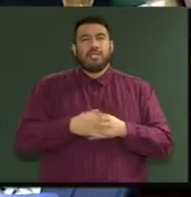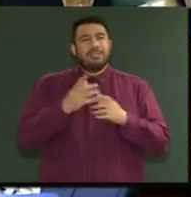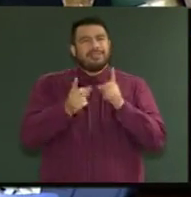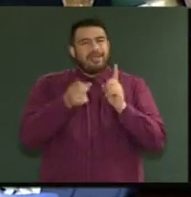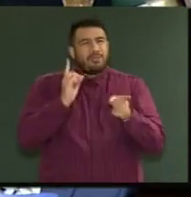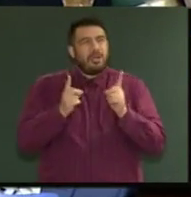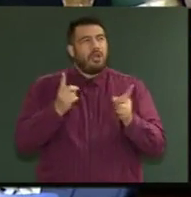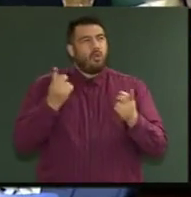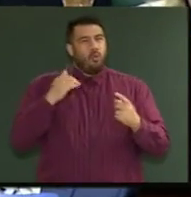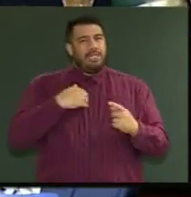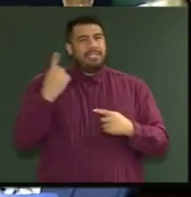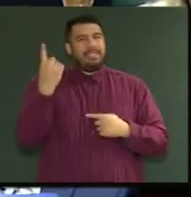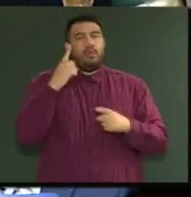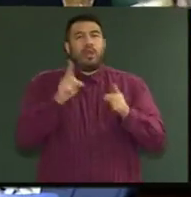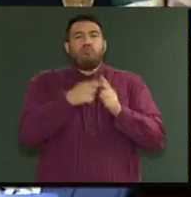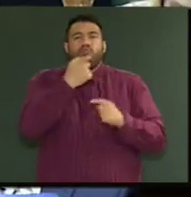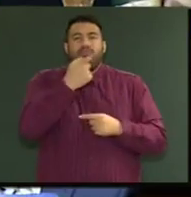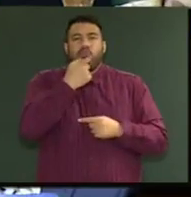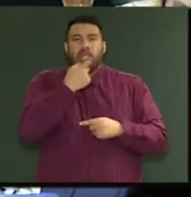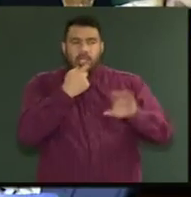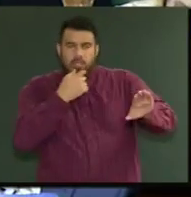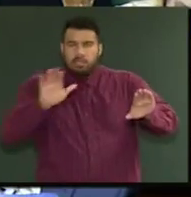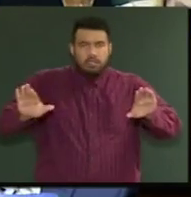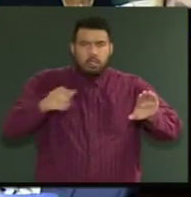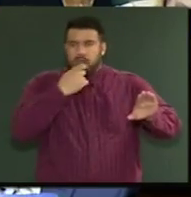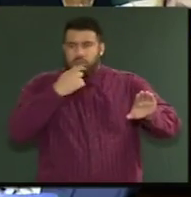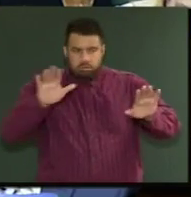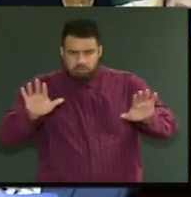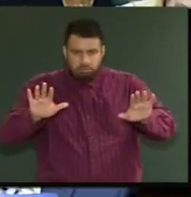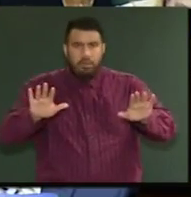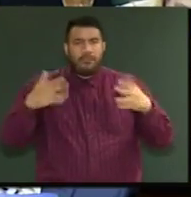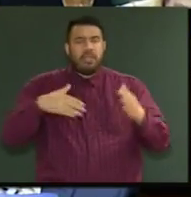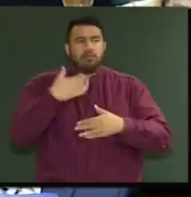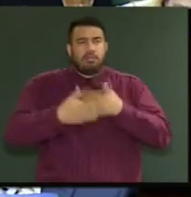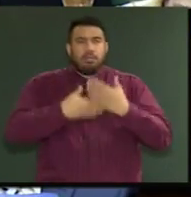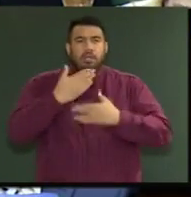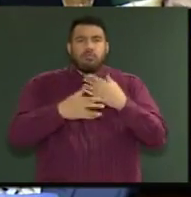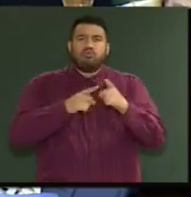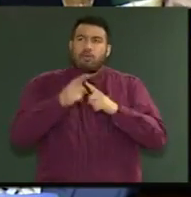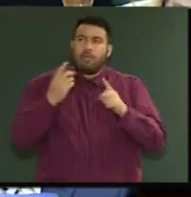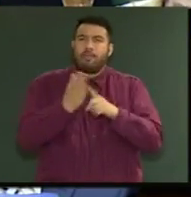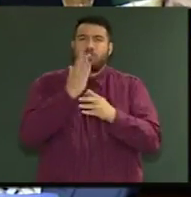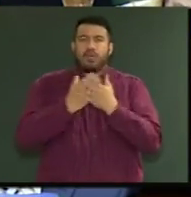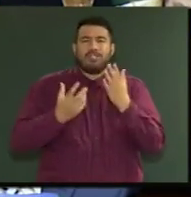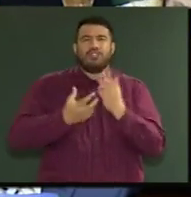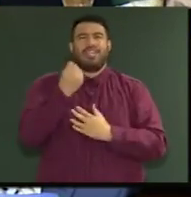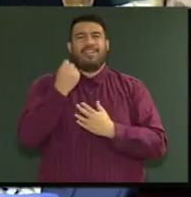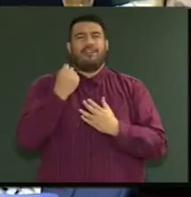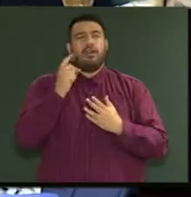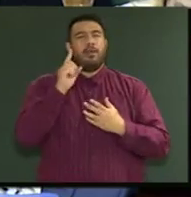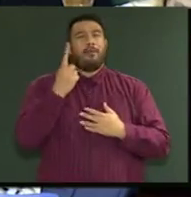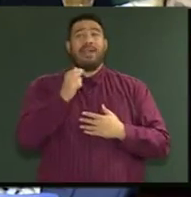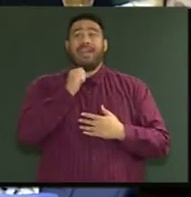someone to blow the whistle a few times, attract a bit of attention and get results. But you cannot get anything